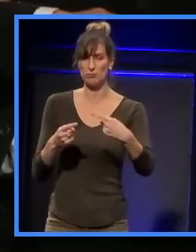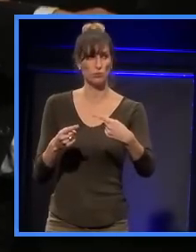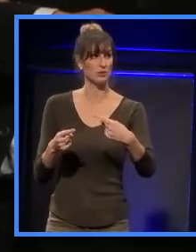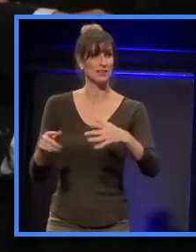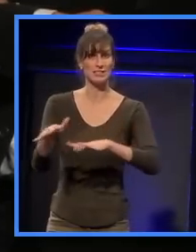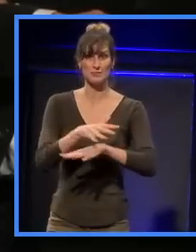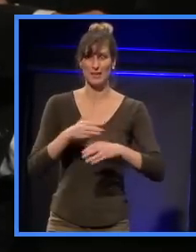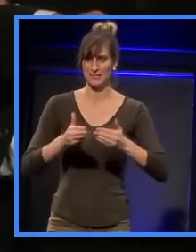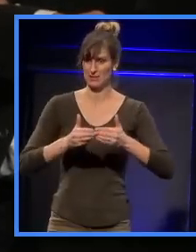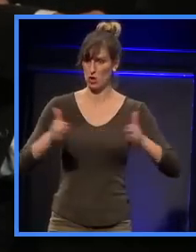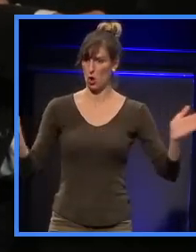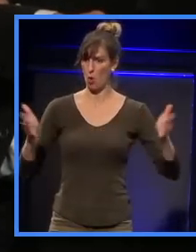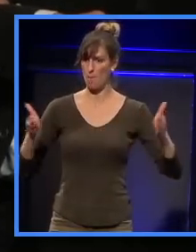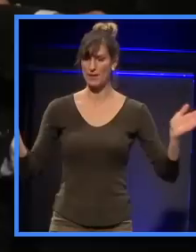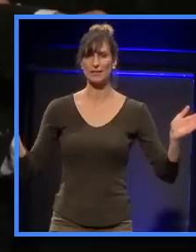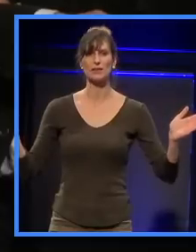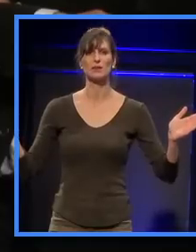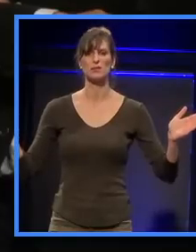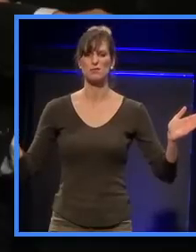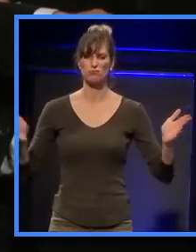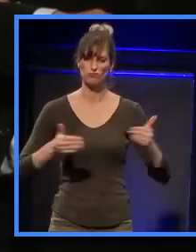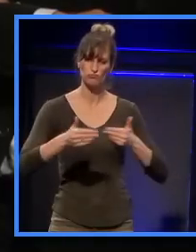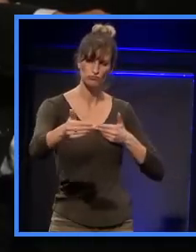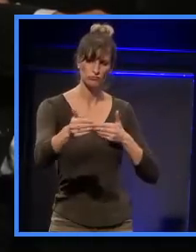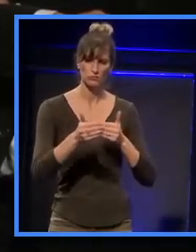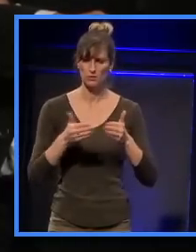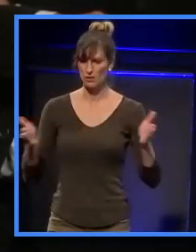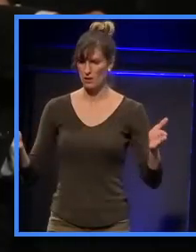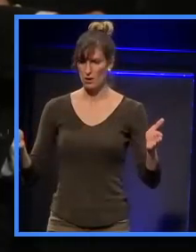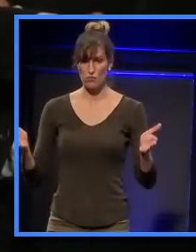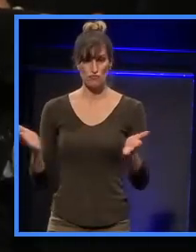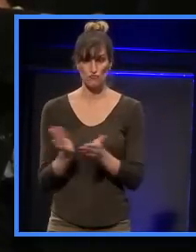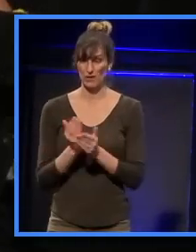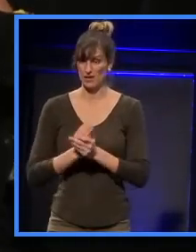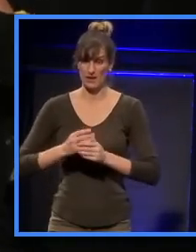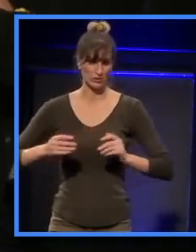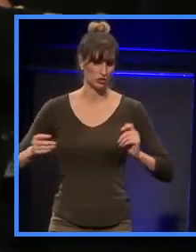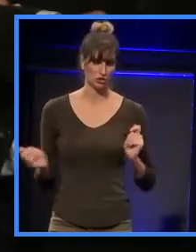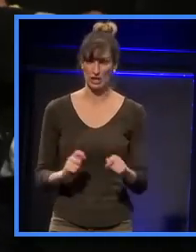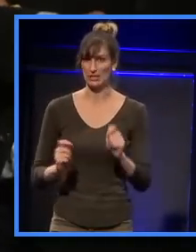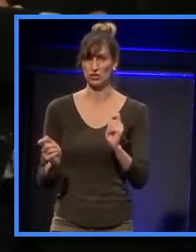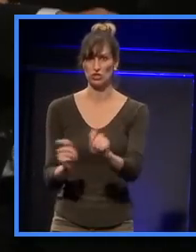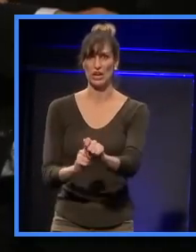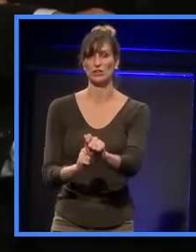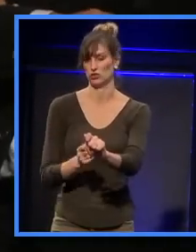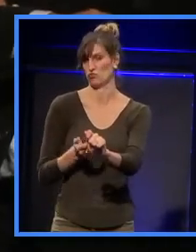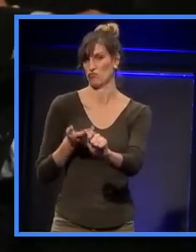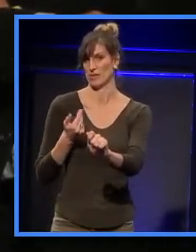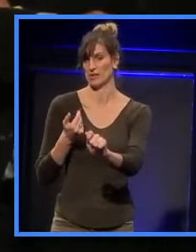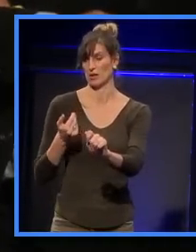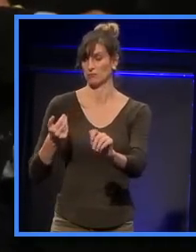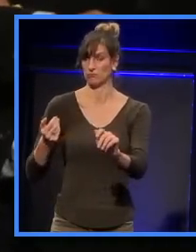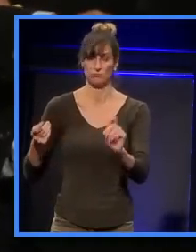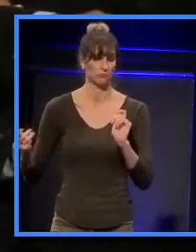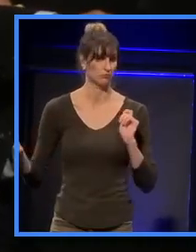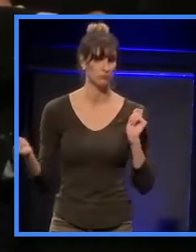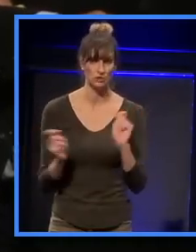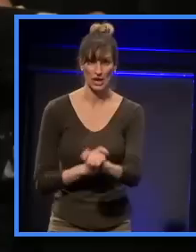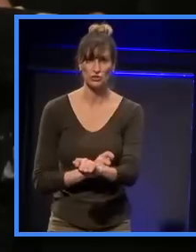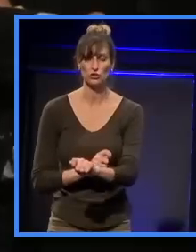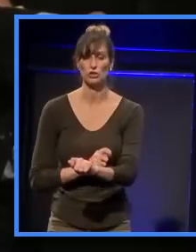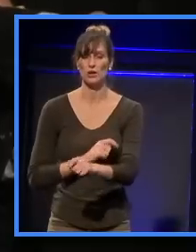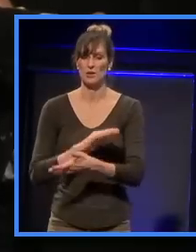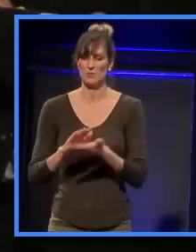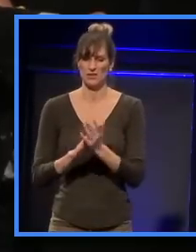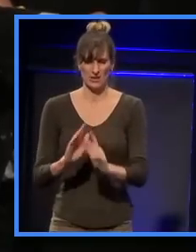you know, that has been so significantly reinvented in quite recent times and, you know, then, then